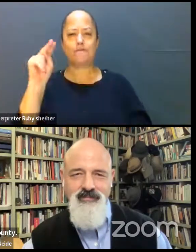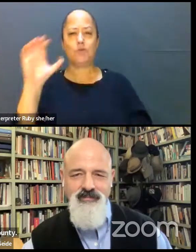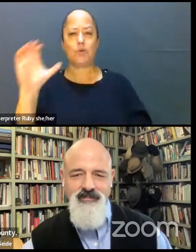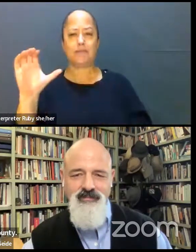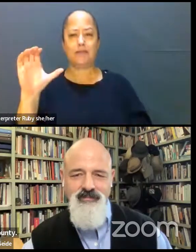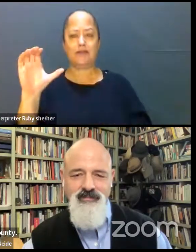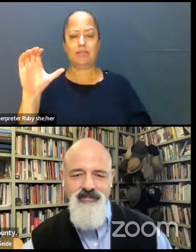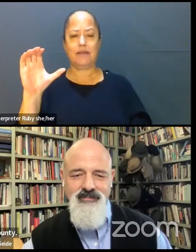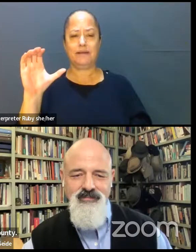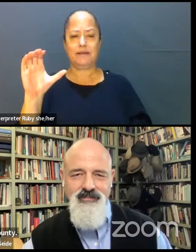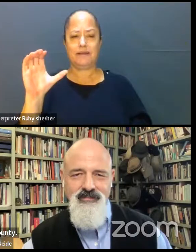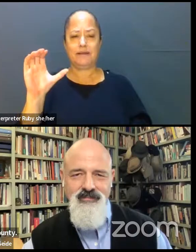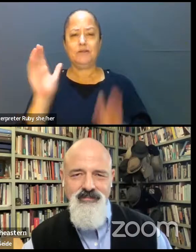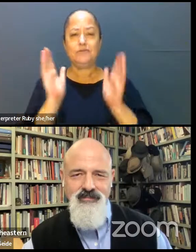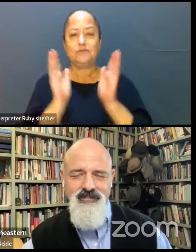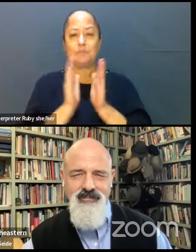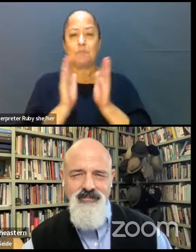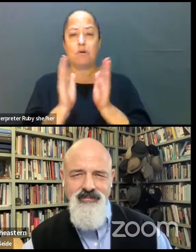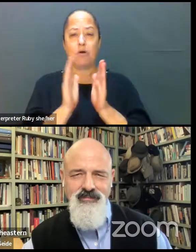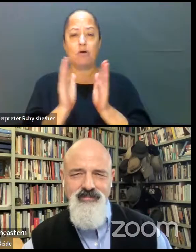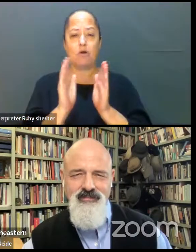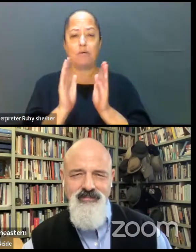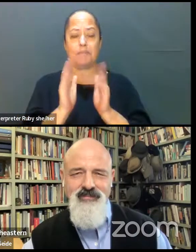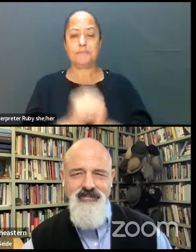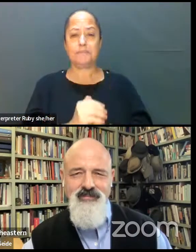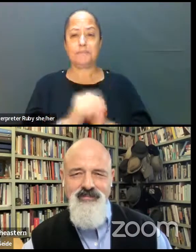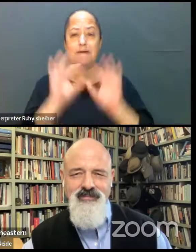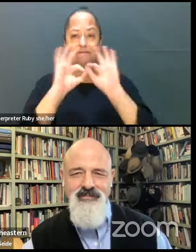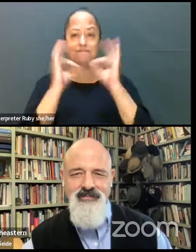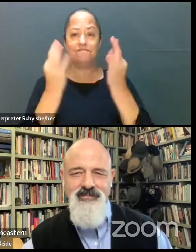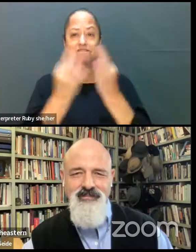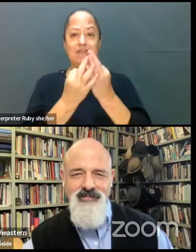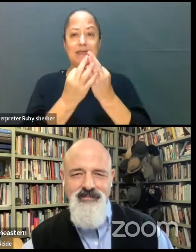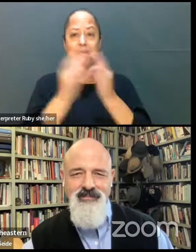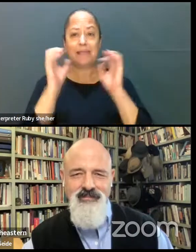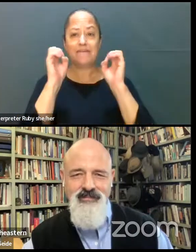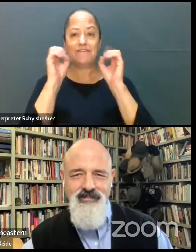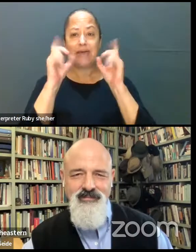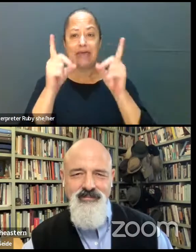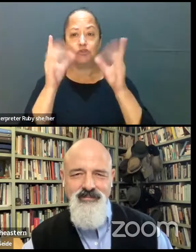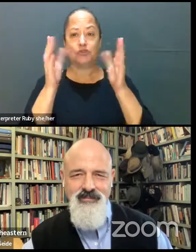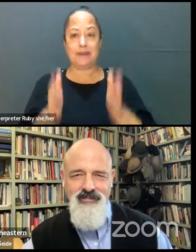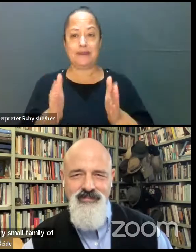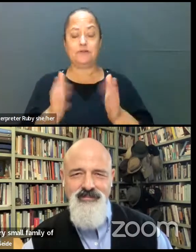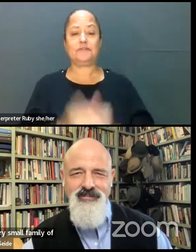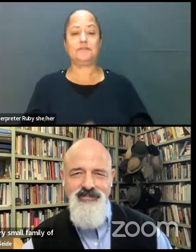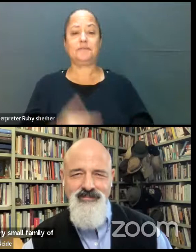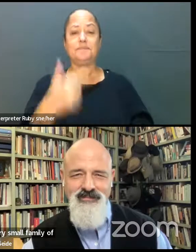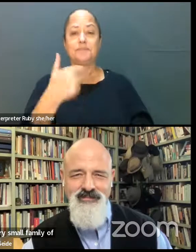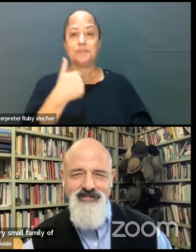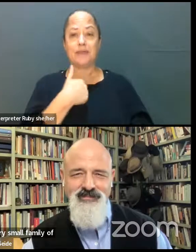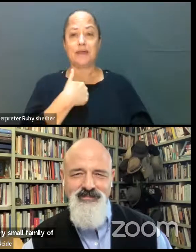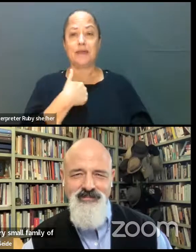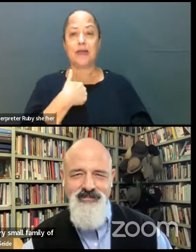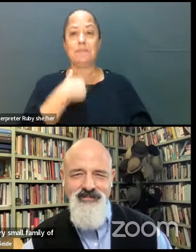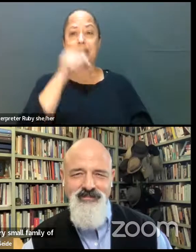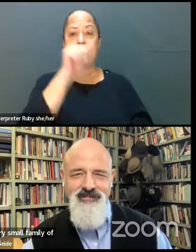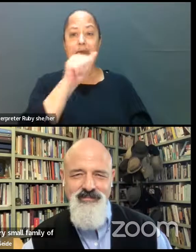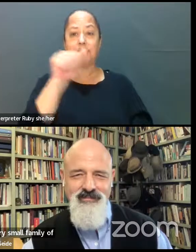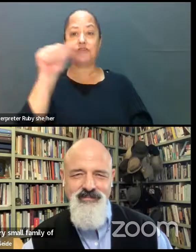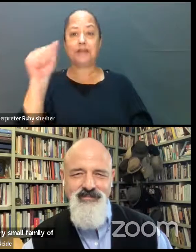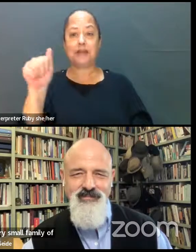in a very small family of educators. I am an African-American